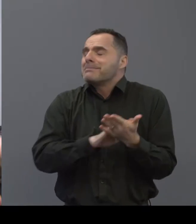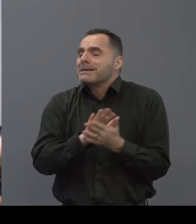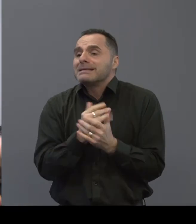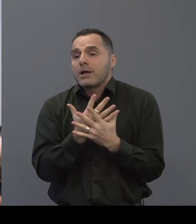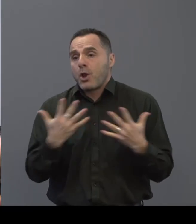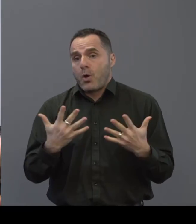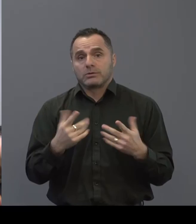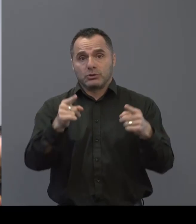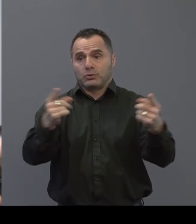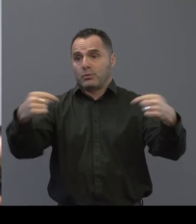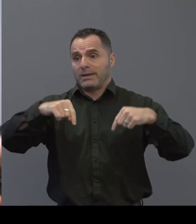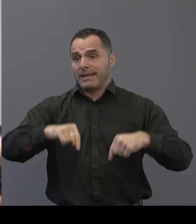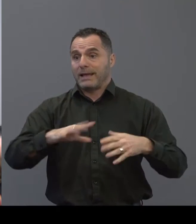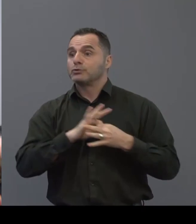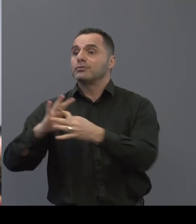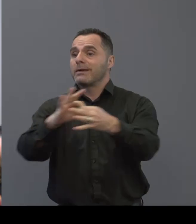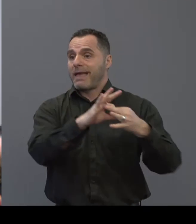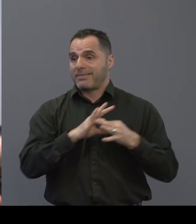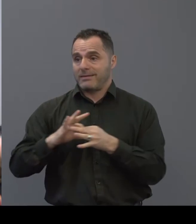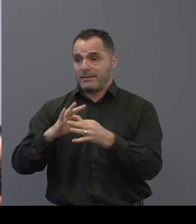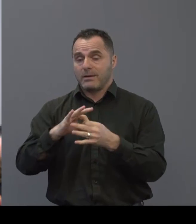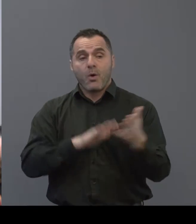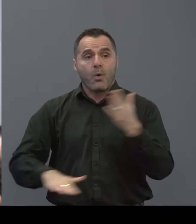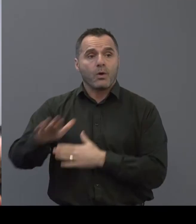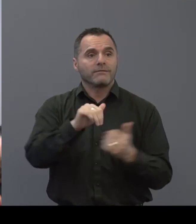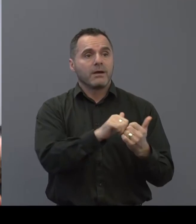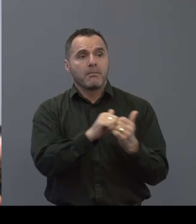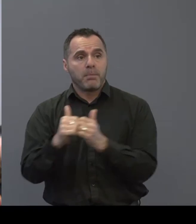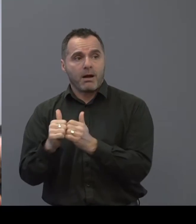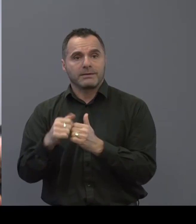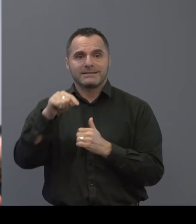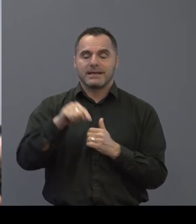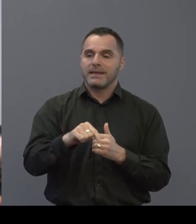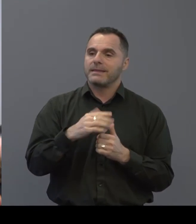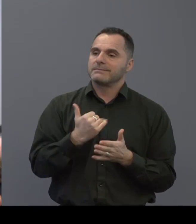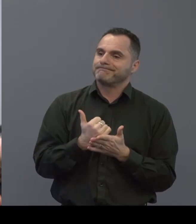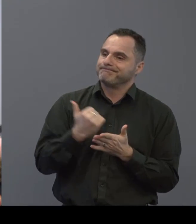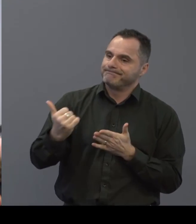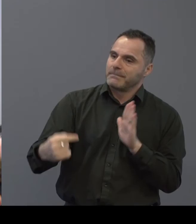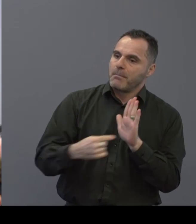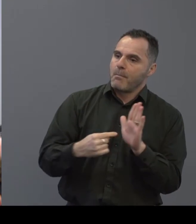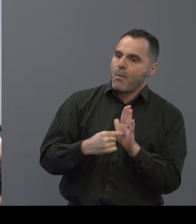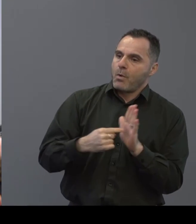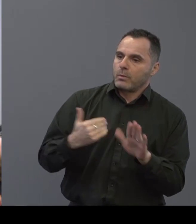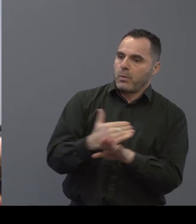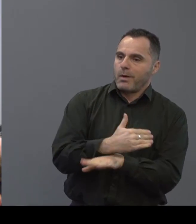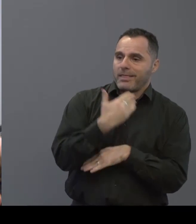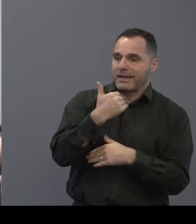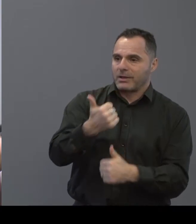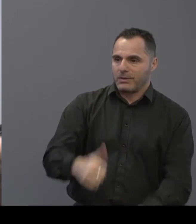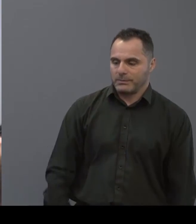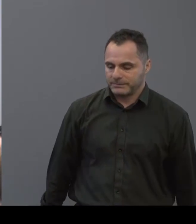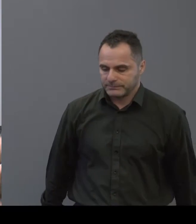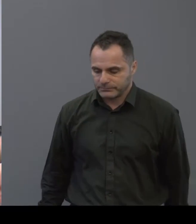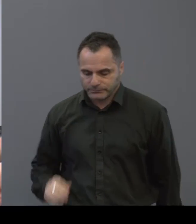enormous amount to have you all together all of you partners in this extraordinarily important enterprise thank you very much